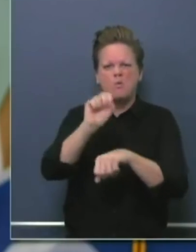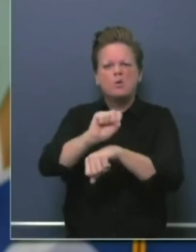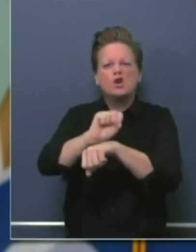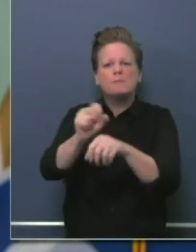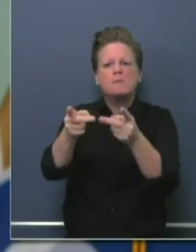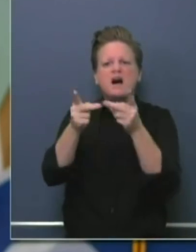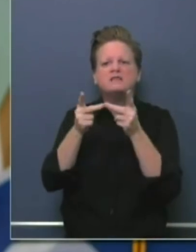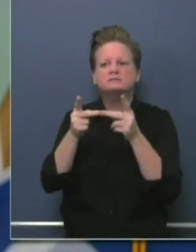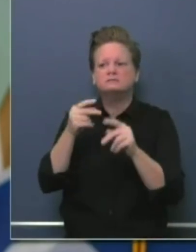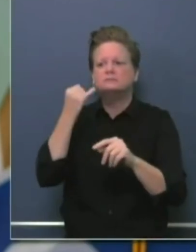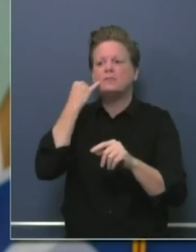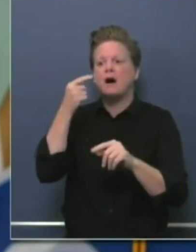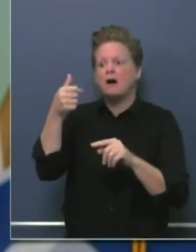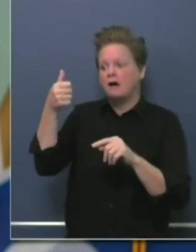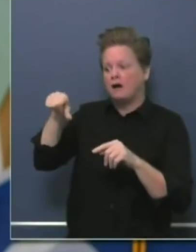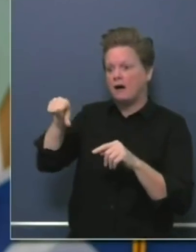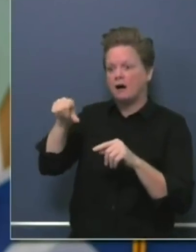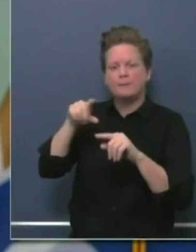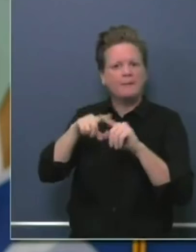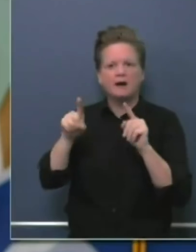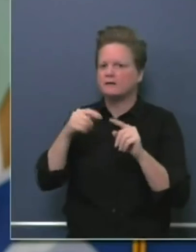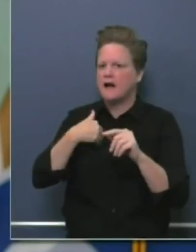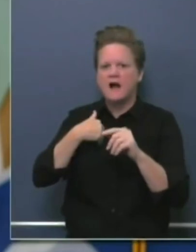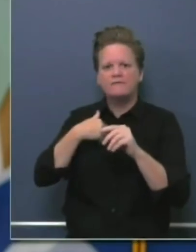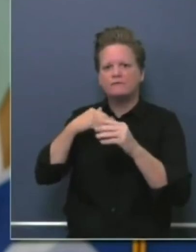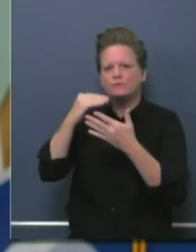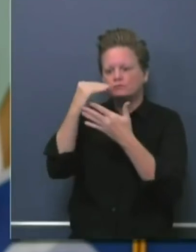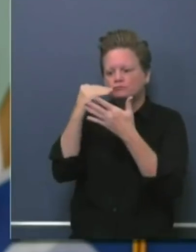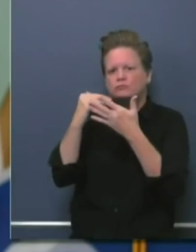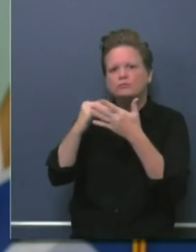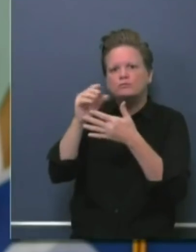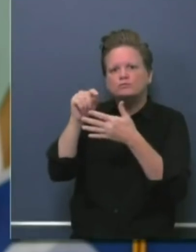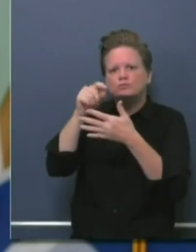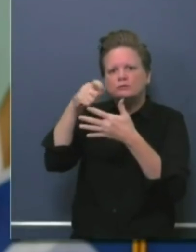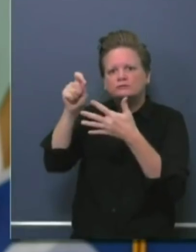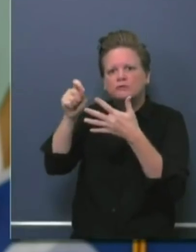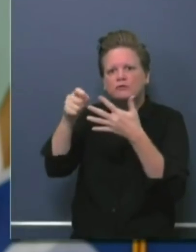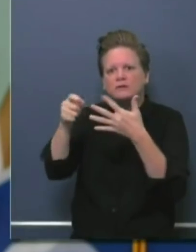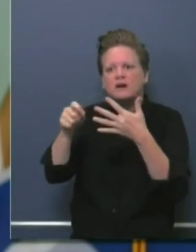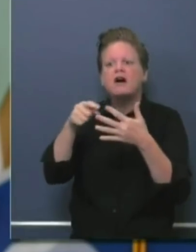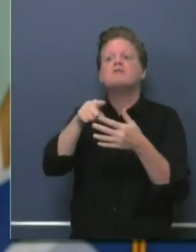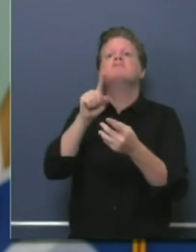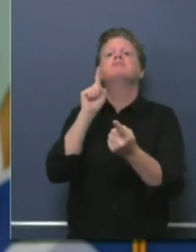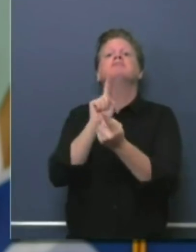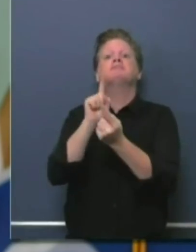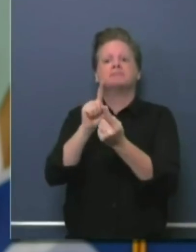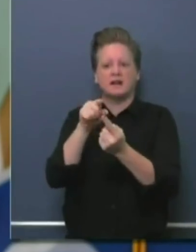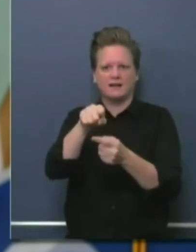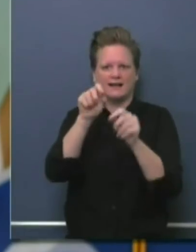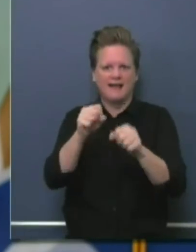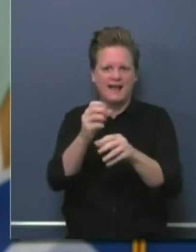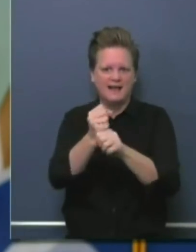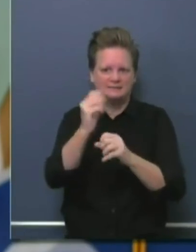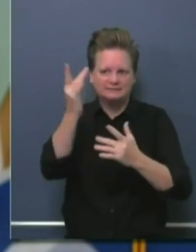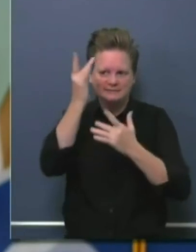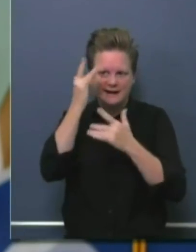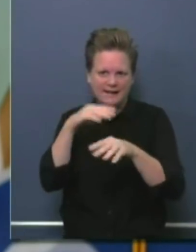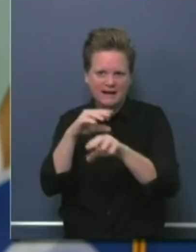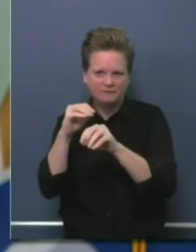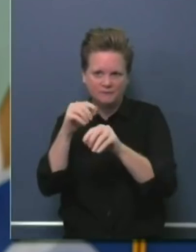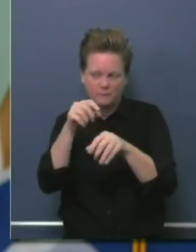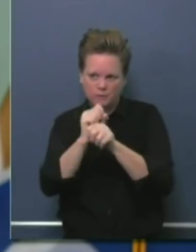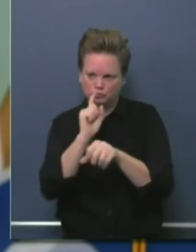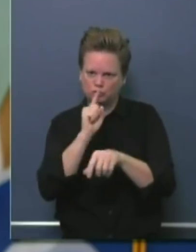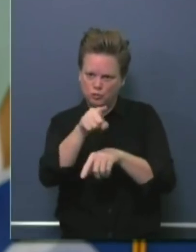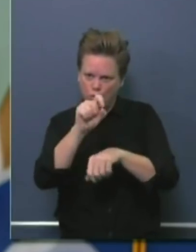is a way of providing support to our critical workers that are essential in our capacity, not only to meet the needs of